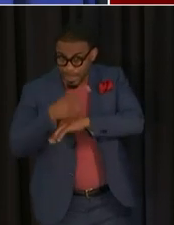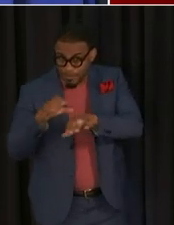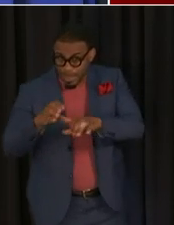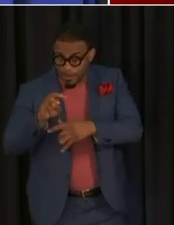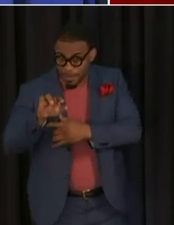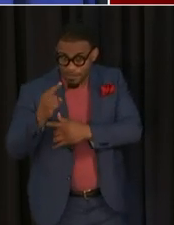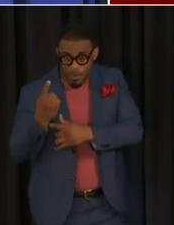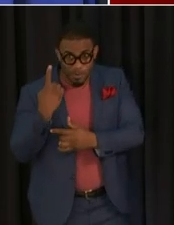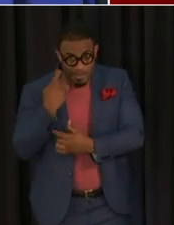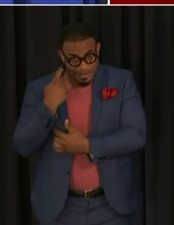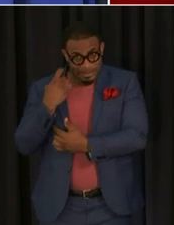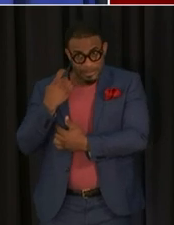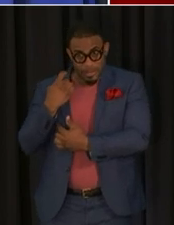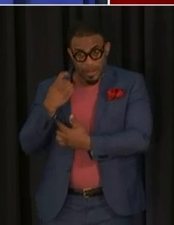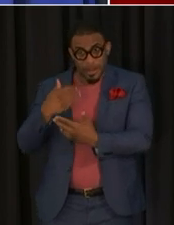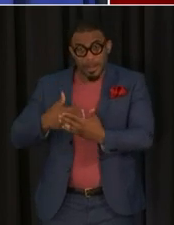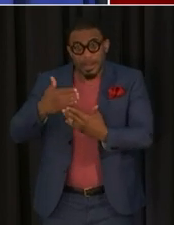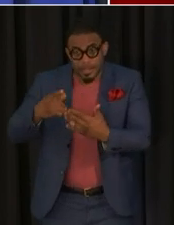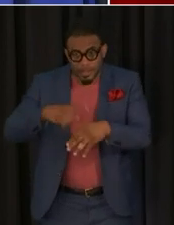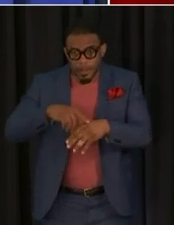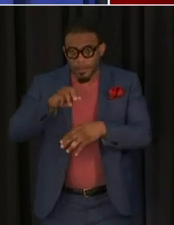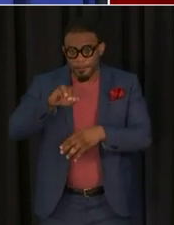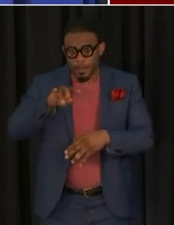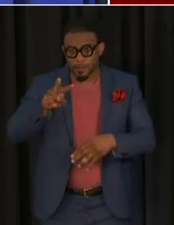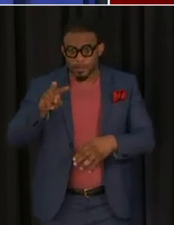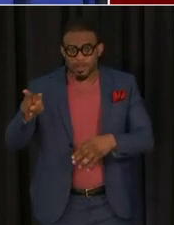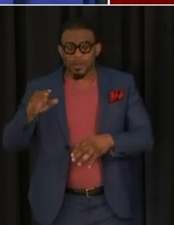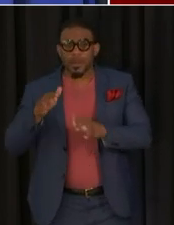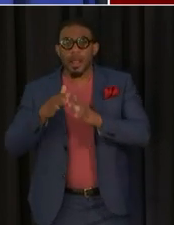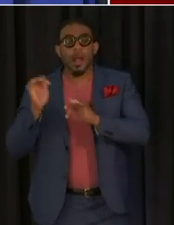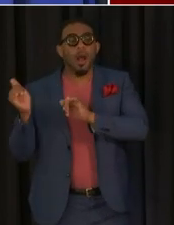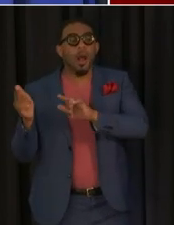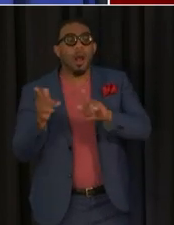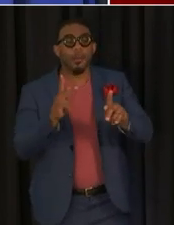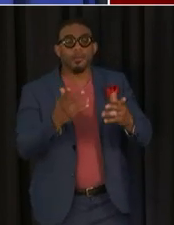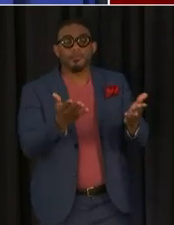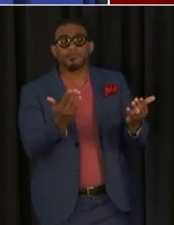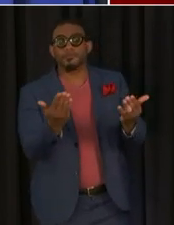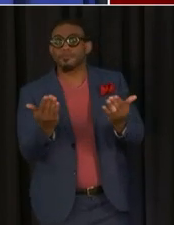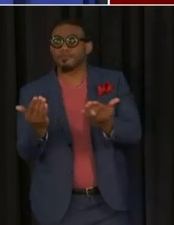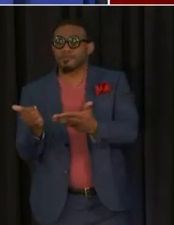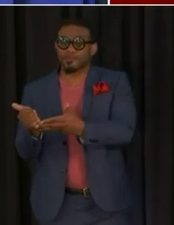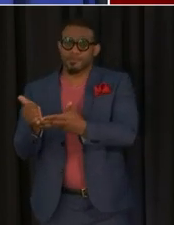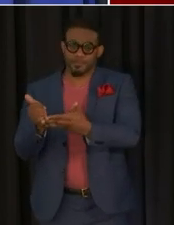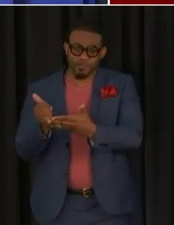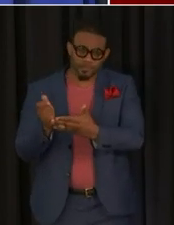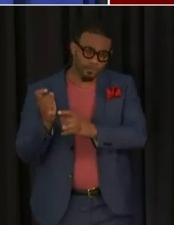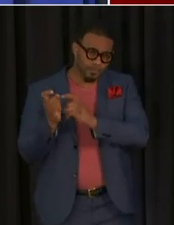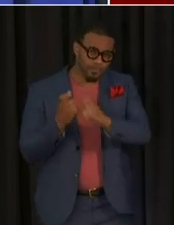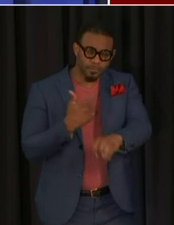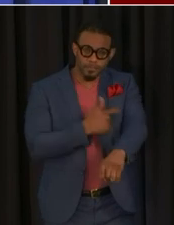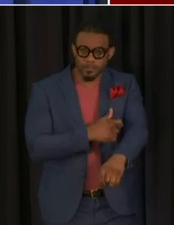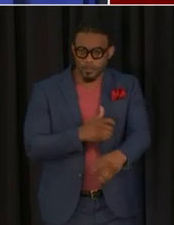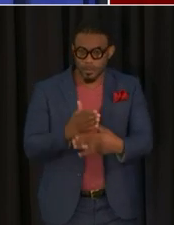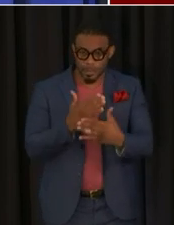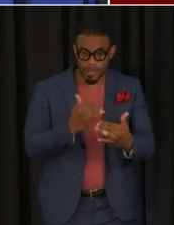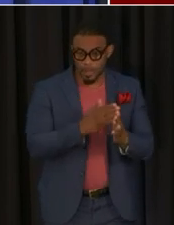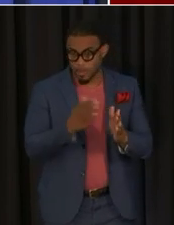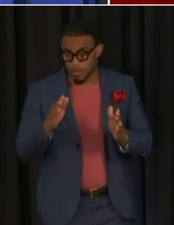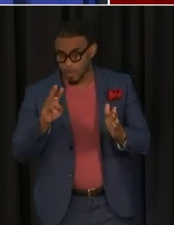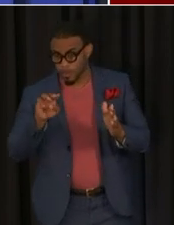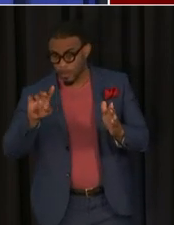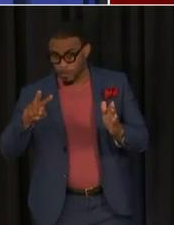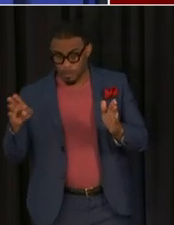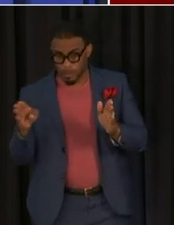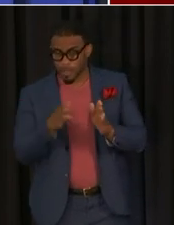action on may 1st another one coming up may 22nd we've asked all of our cbo's to do them intermittently between now and the 22nd uh we